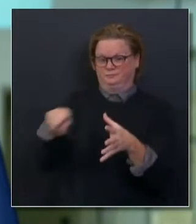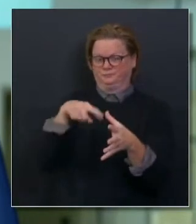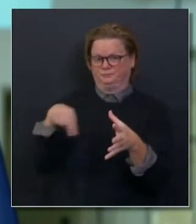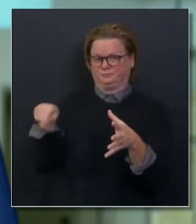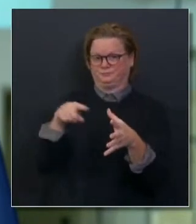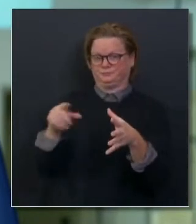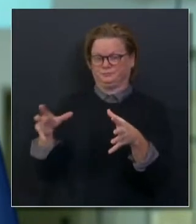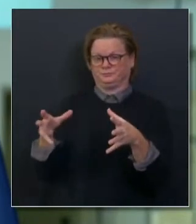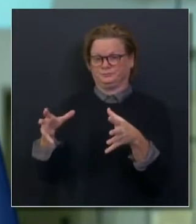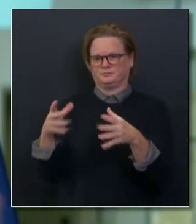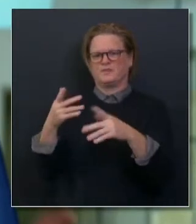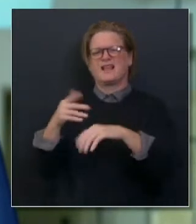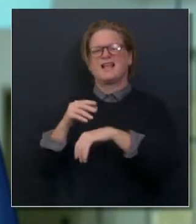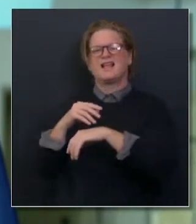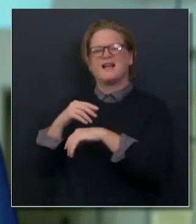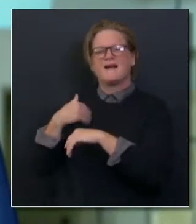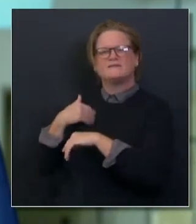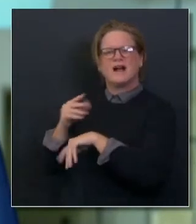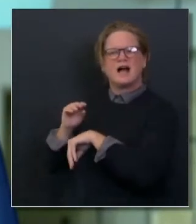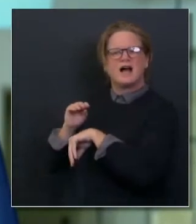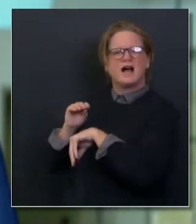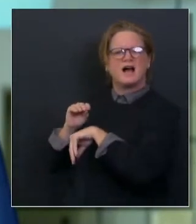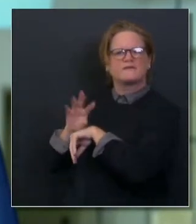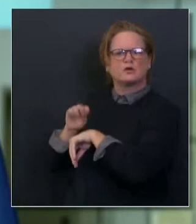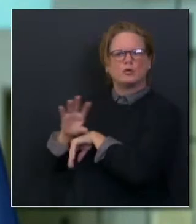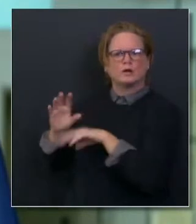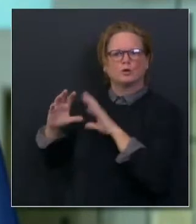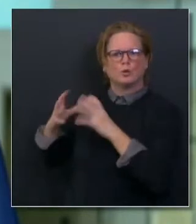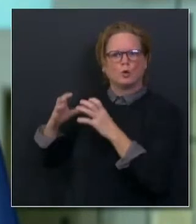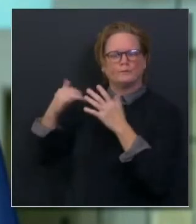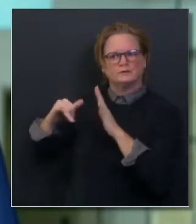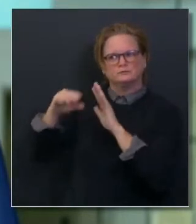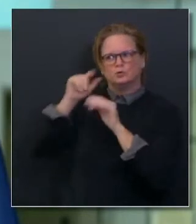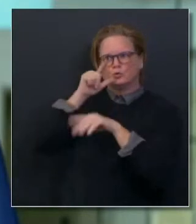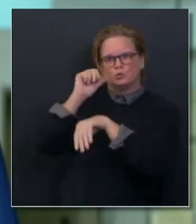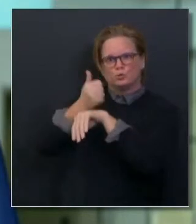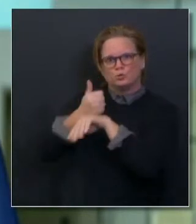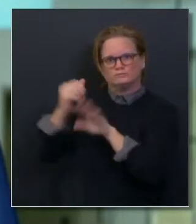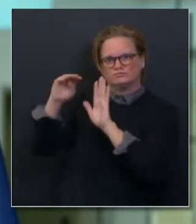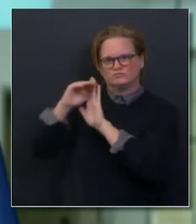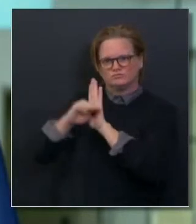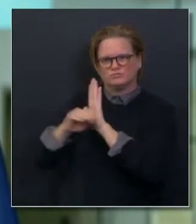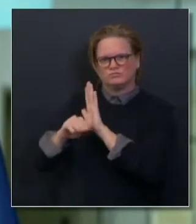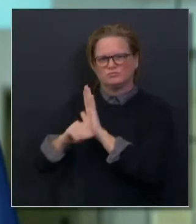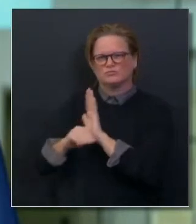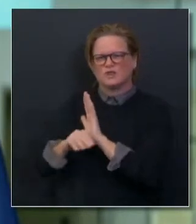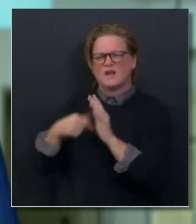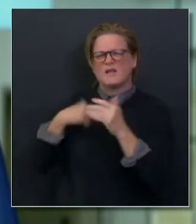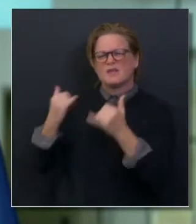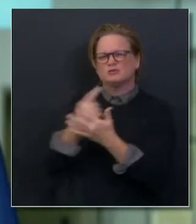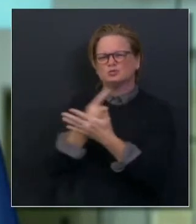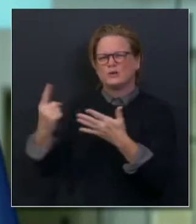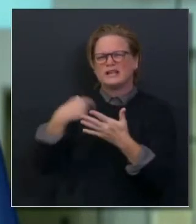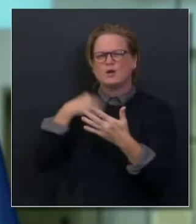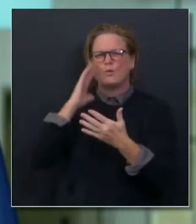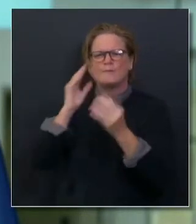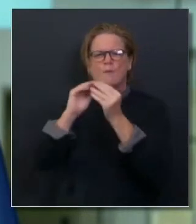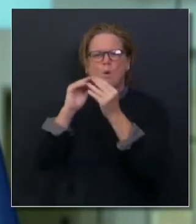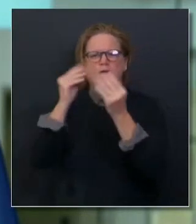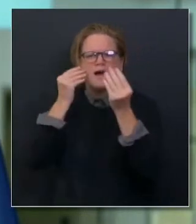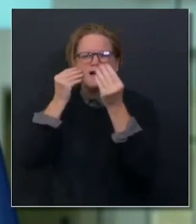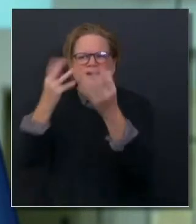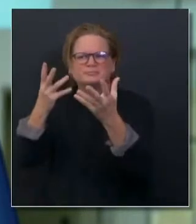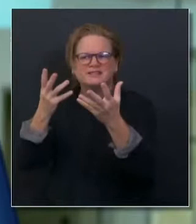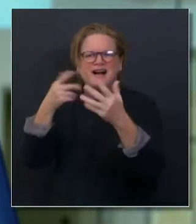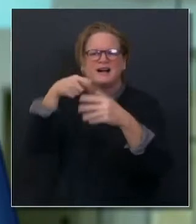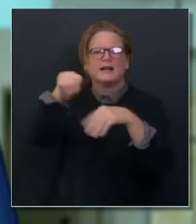specifics on that universe of plus or minus 8 million people that would certainly include teachers in terms of the